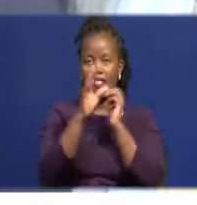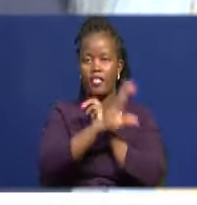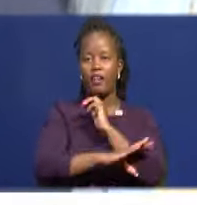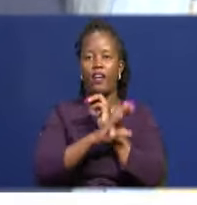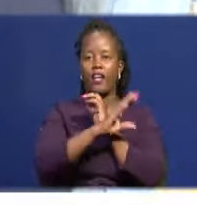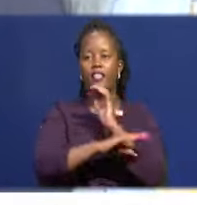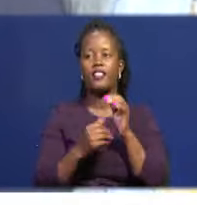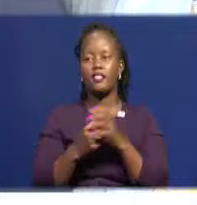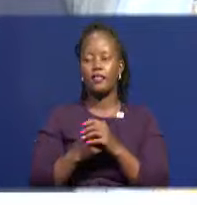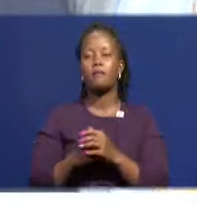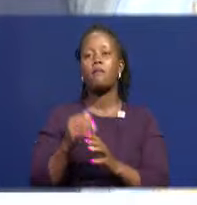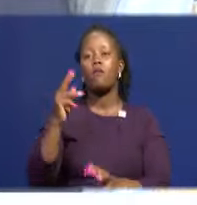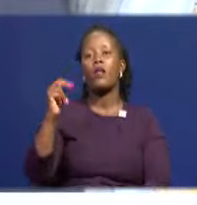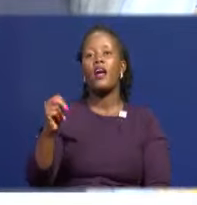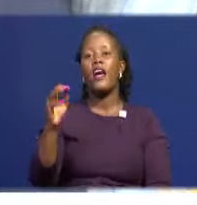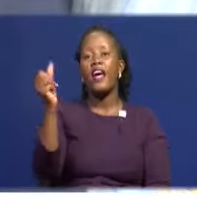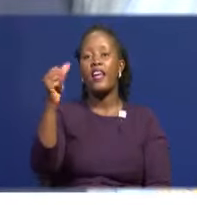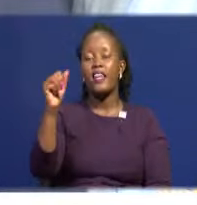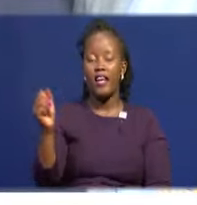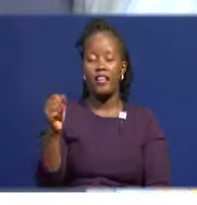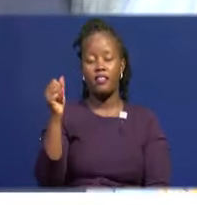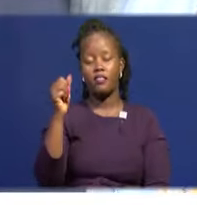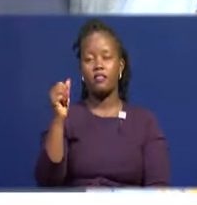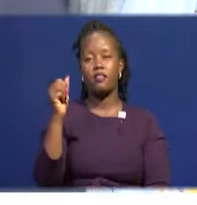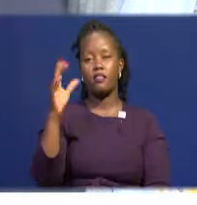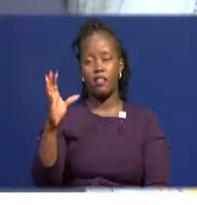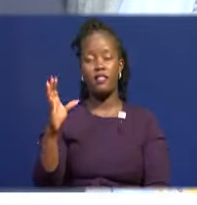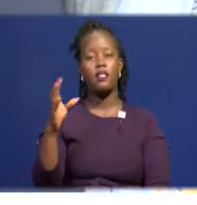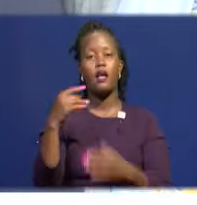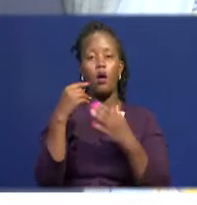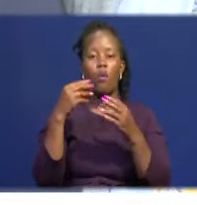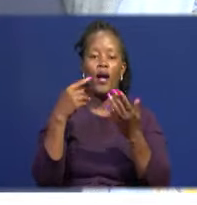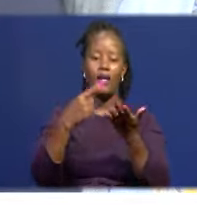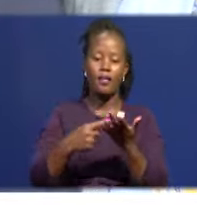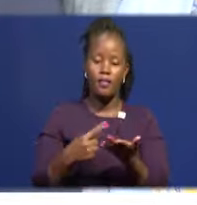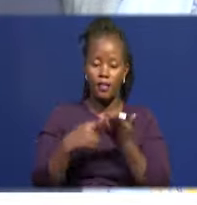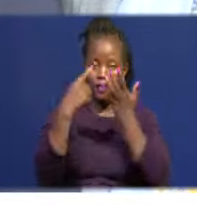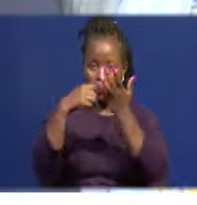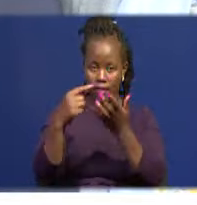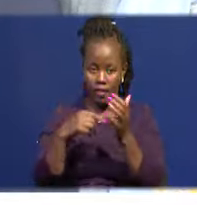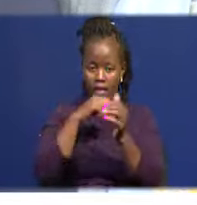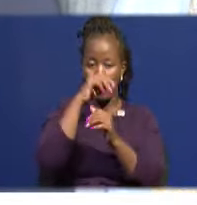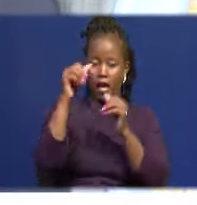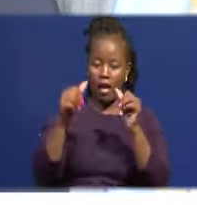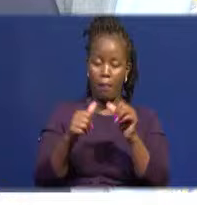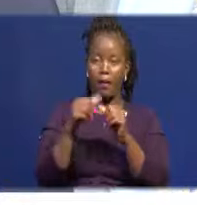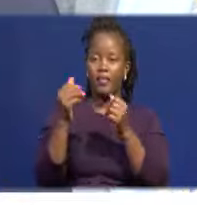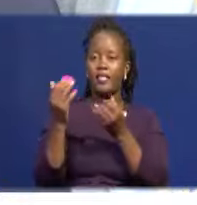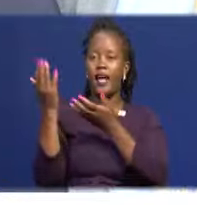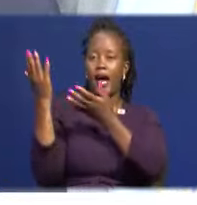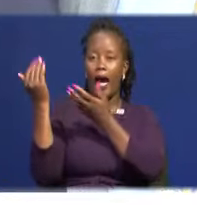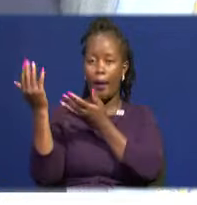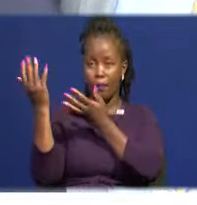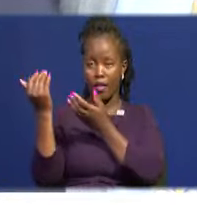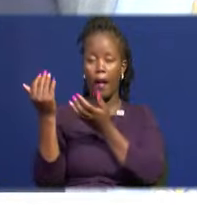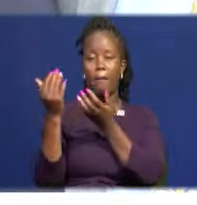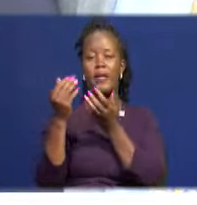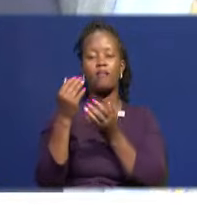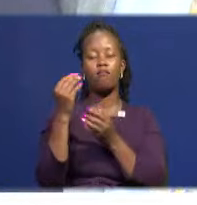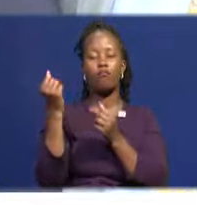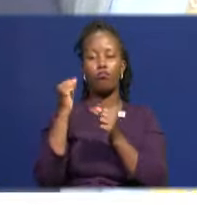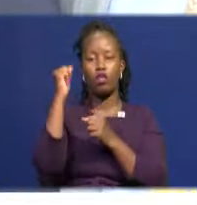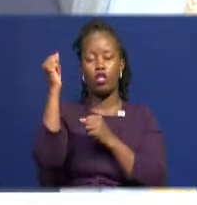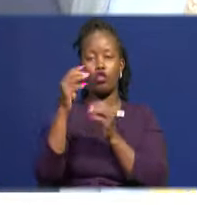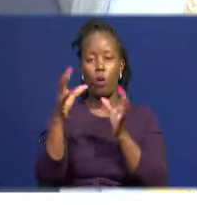NSC was sitting to deliberate on the upcoming grassroots elections, as well as the constitution